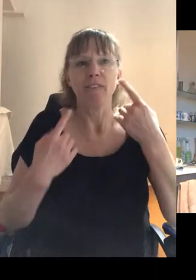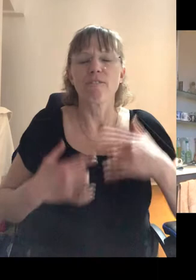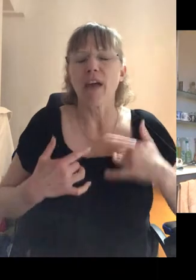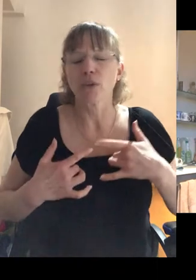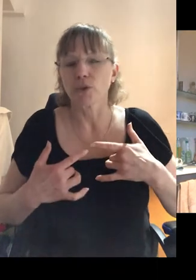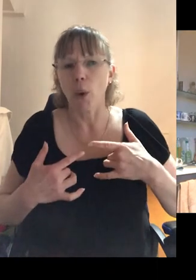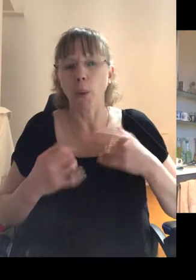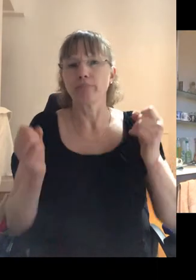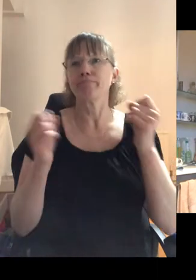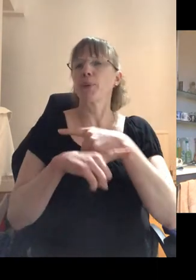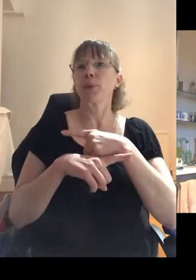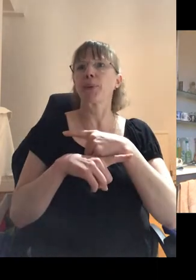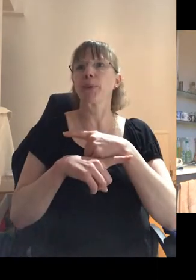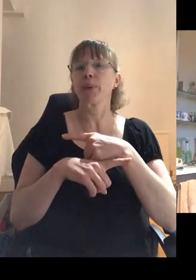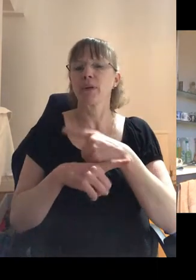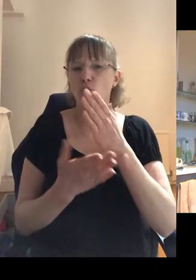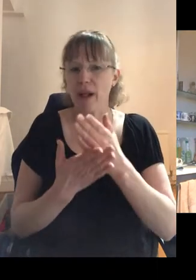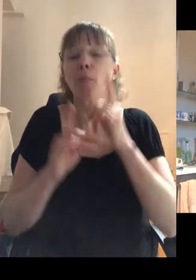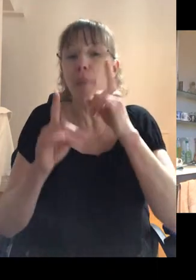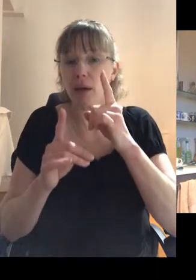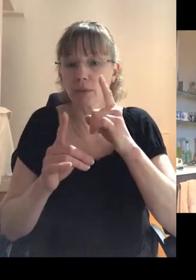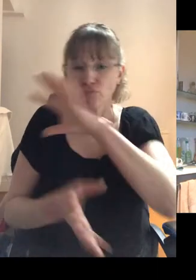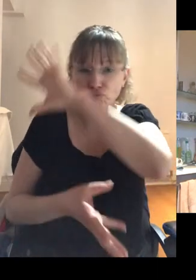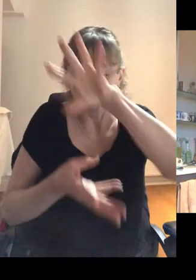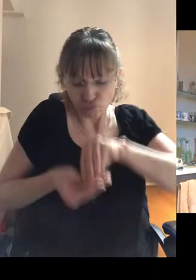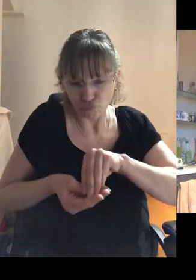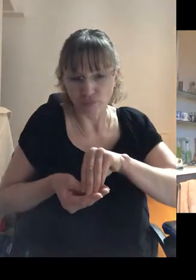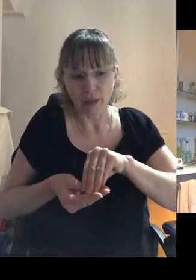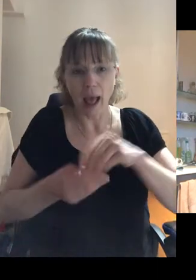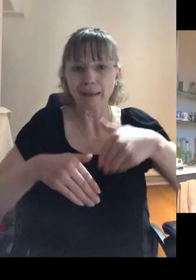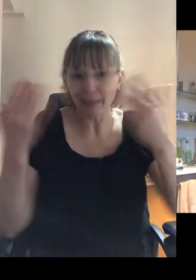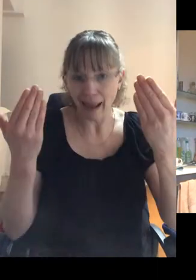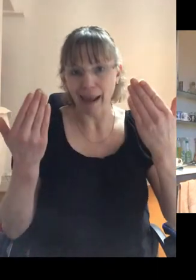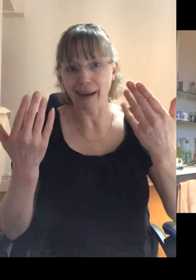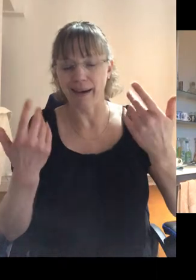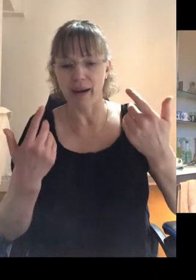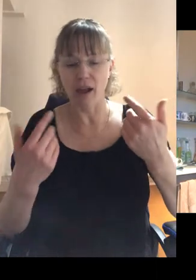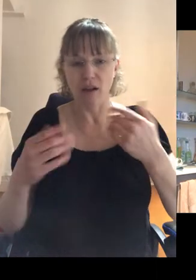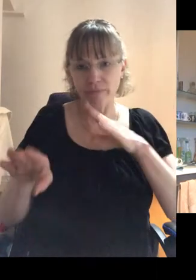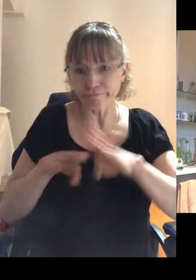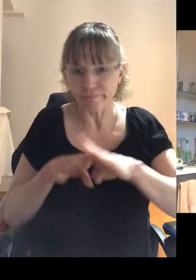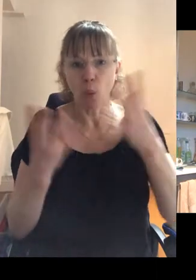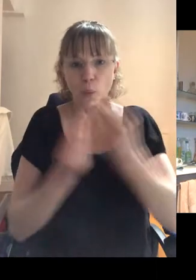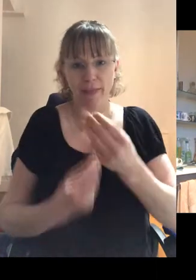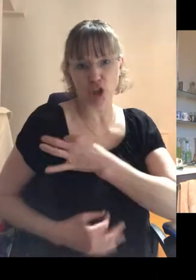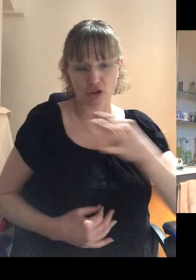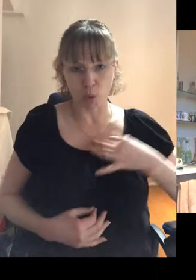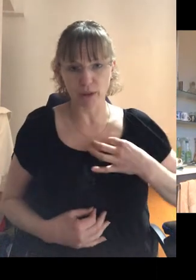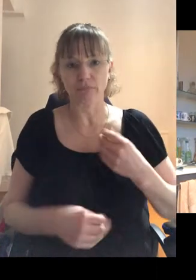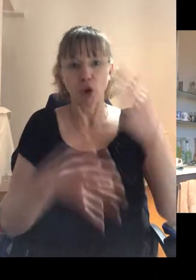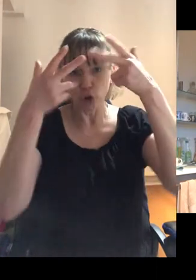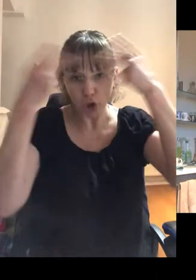Um, and, uh, and he pulled together a workshop day with the consultants, the nurses, the